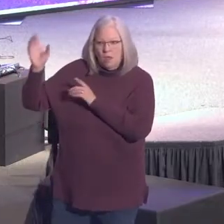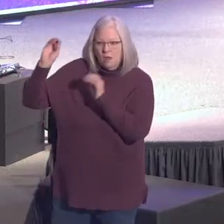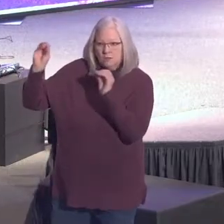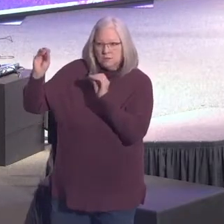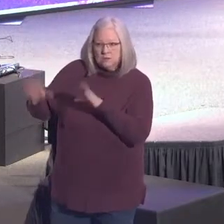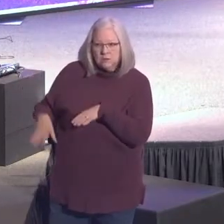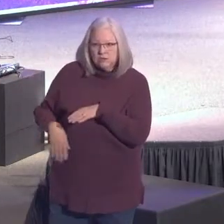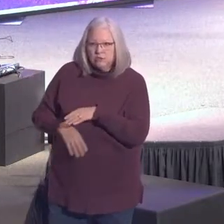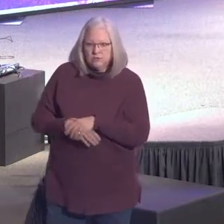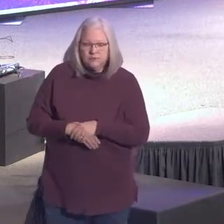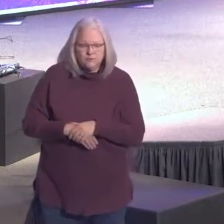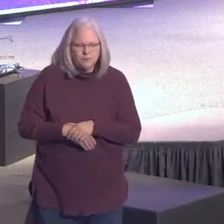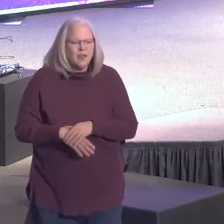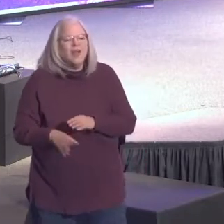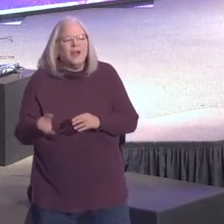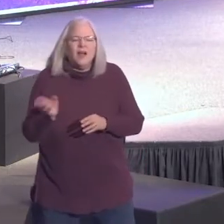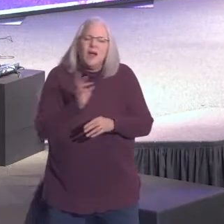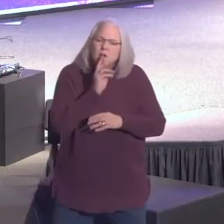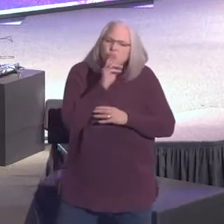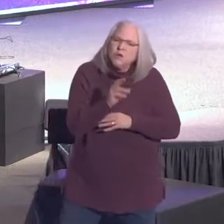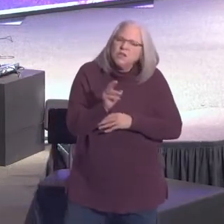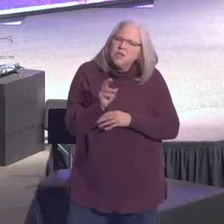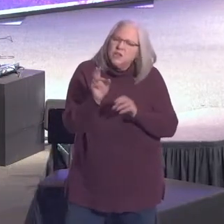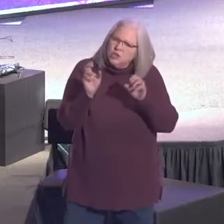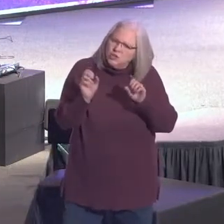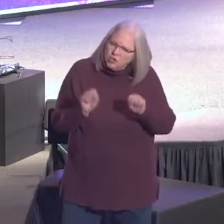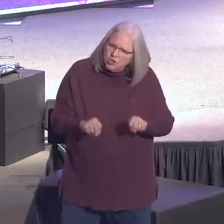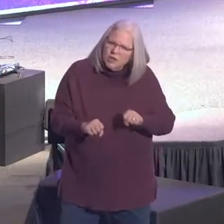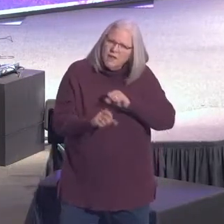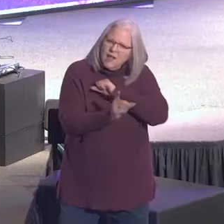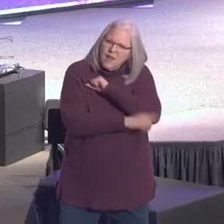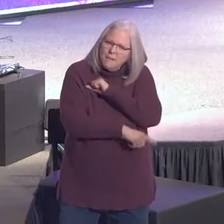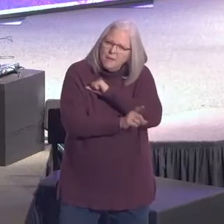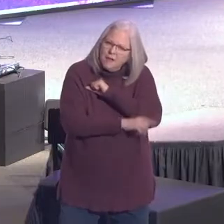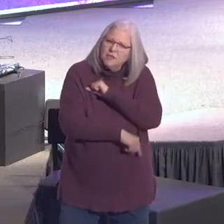punishment, he says, I'll take that punishment for you.